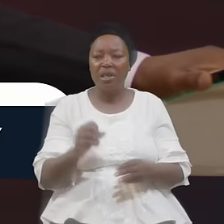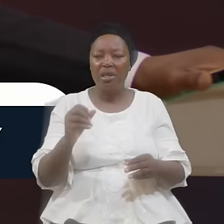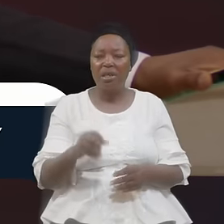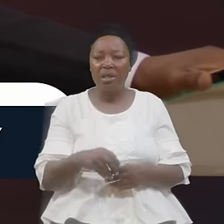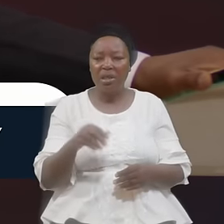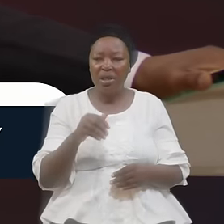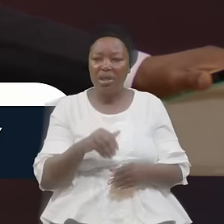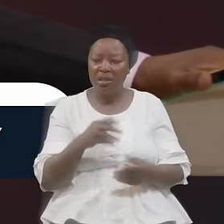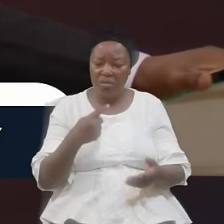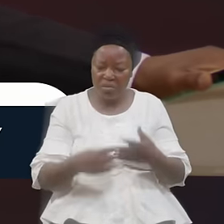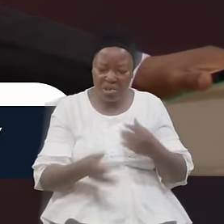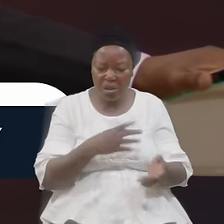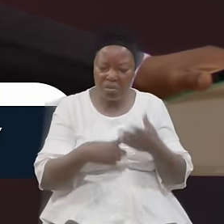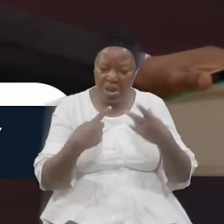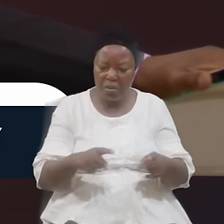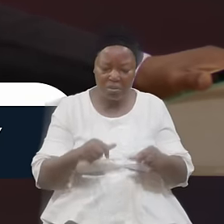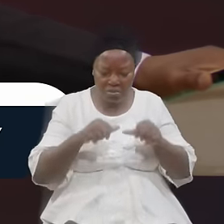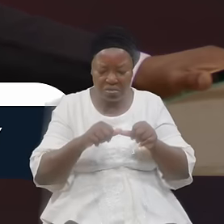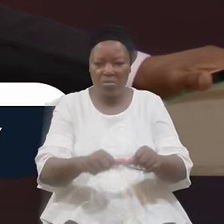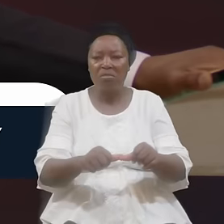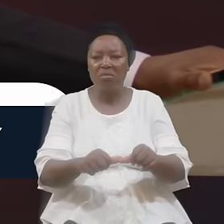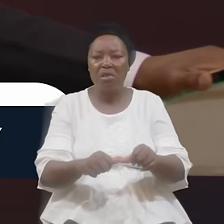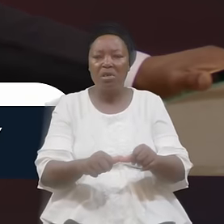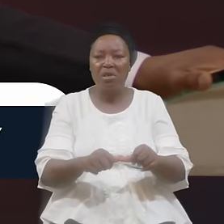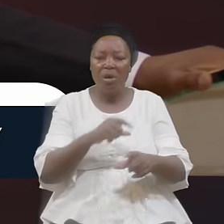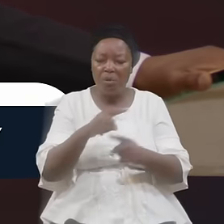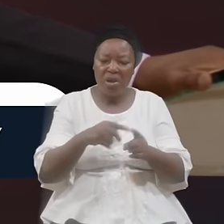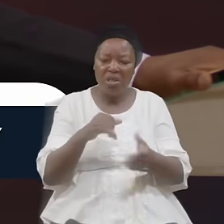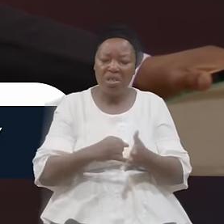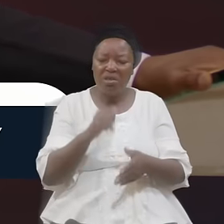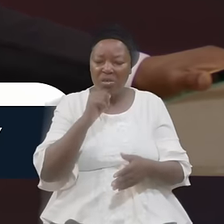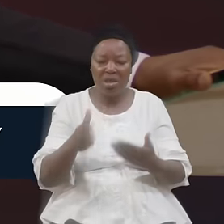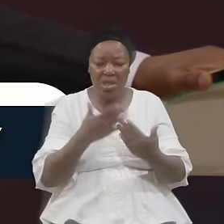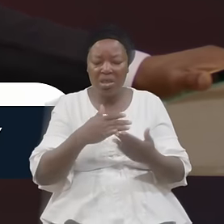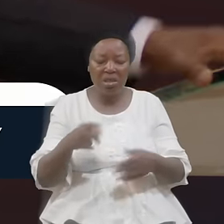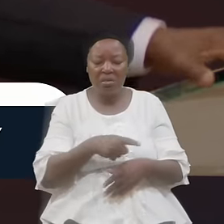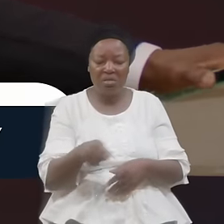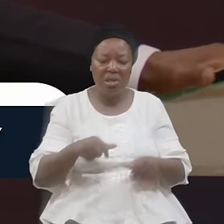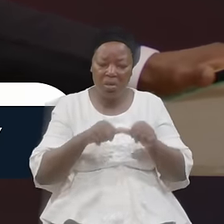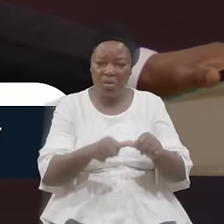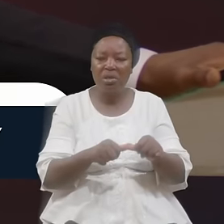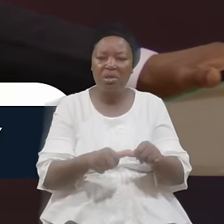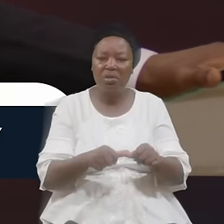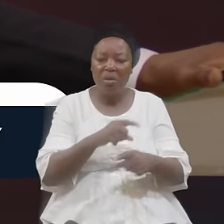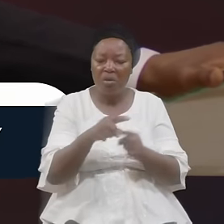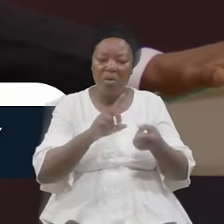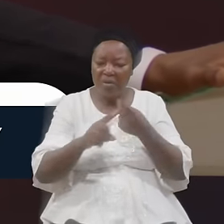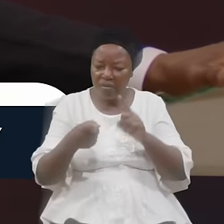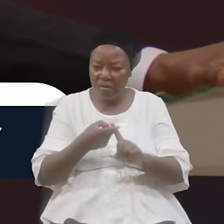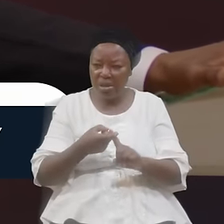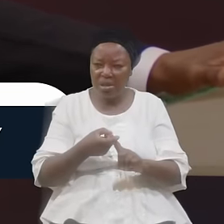Heat Consistent In The Cold Consistent When Friends